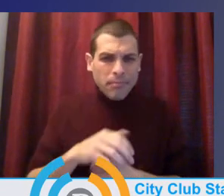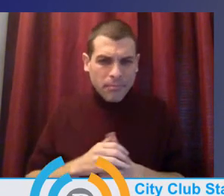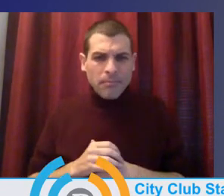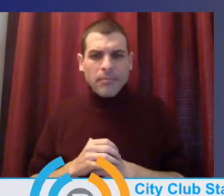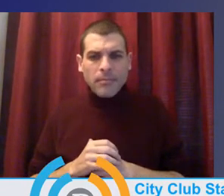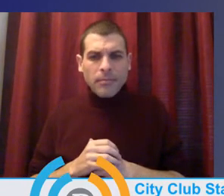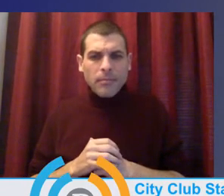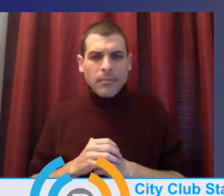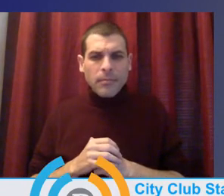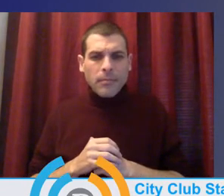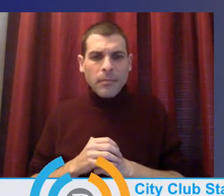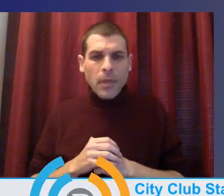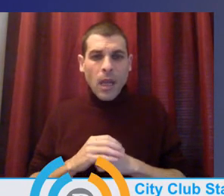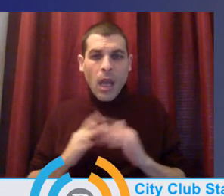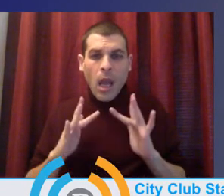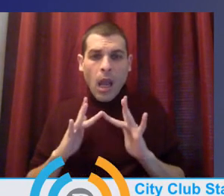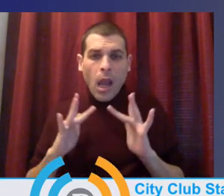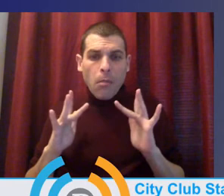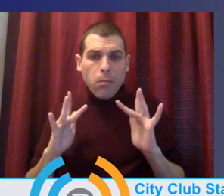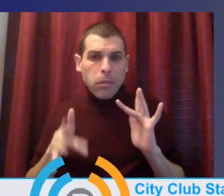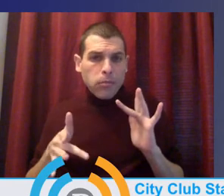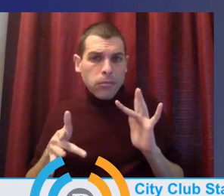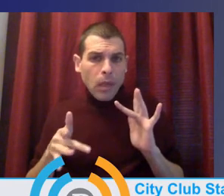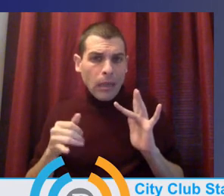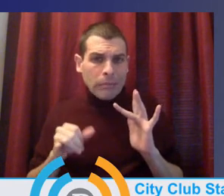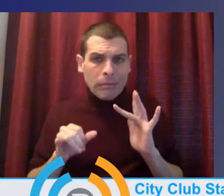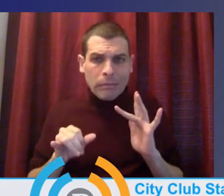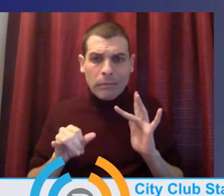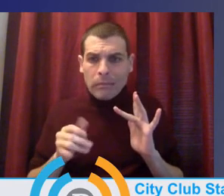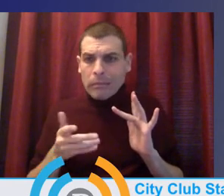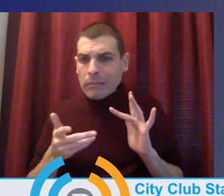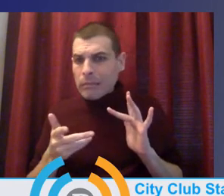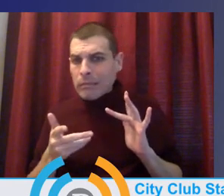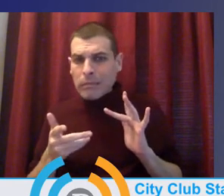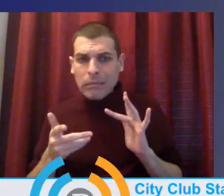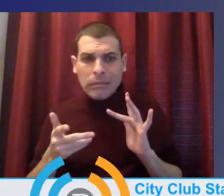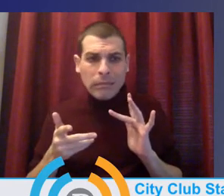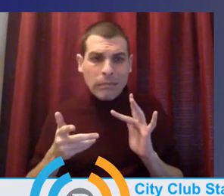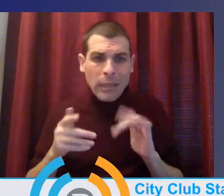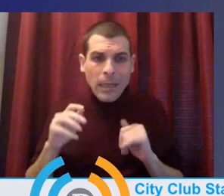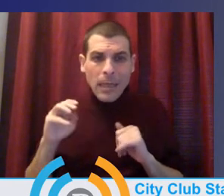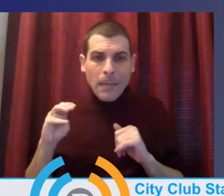Oh, no. Did we lose Miriam?